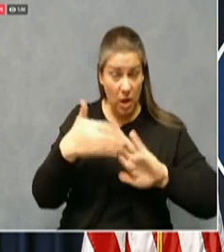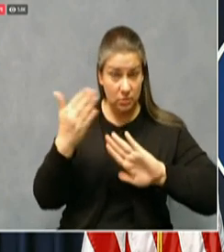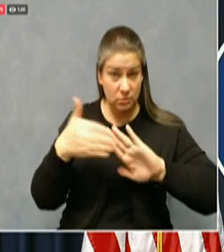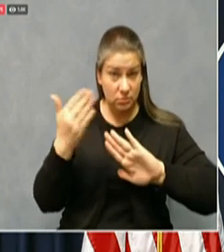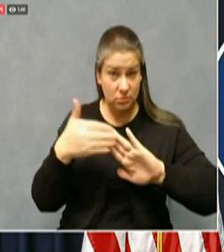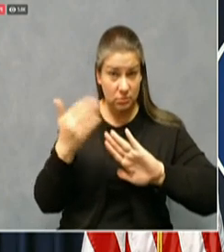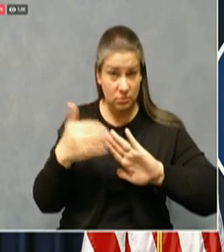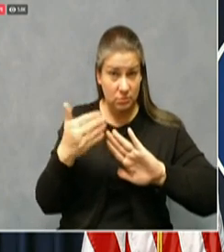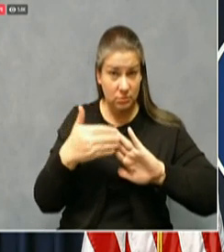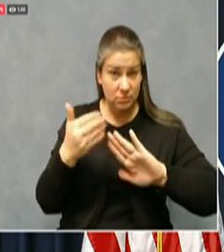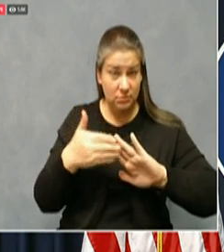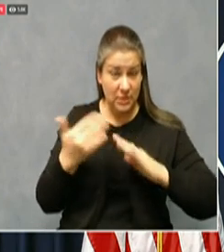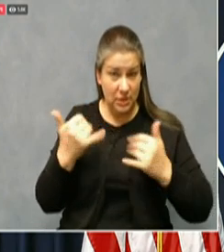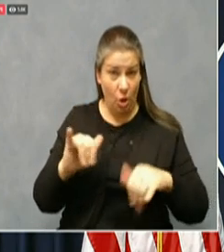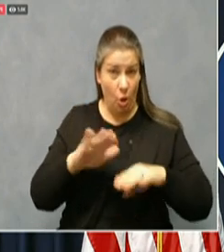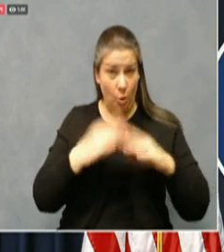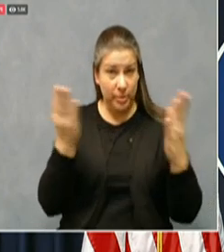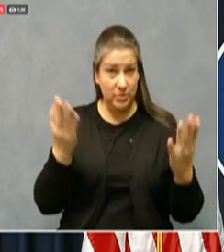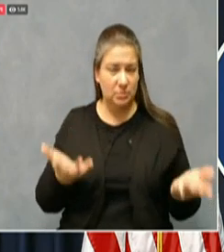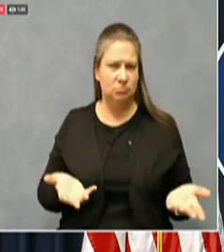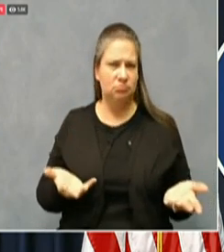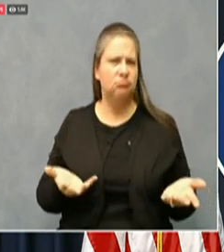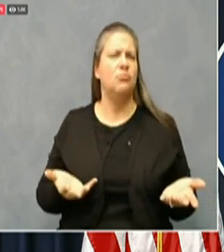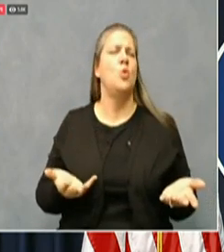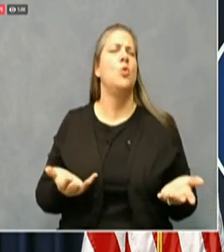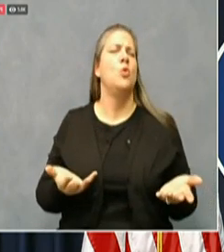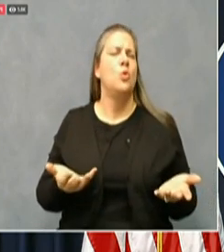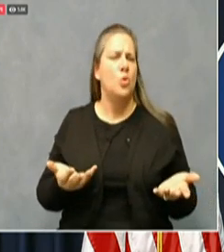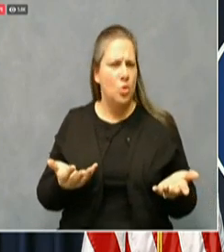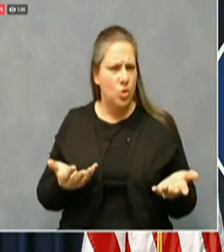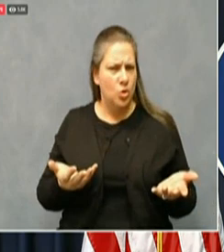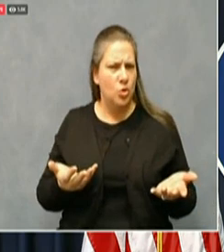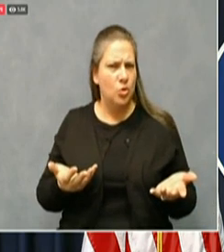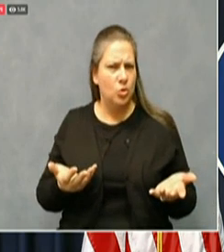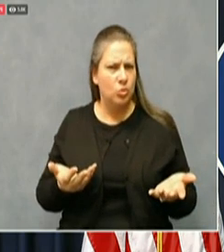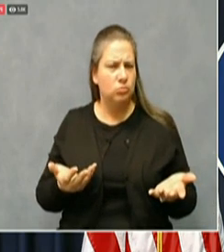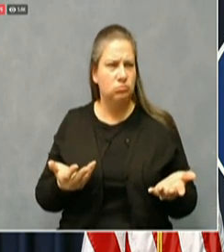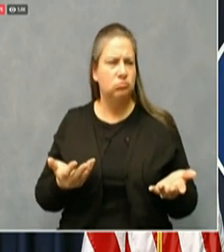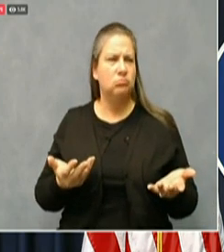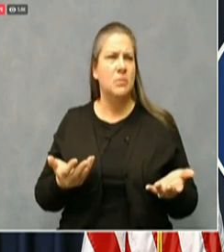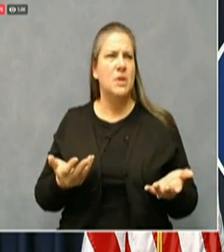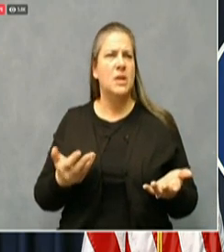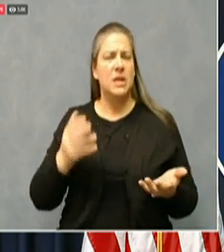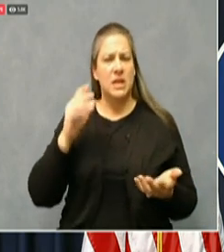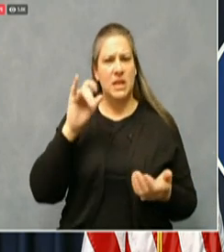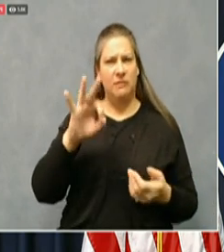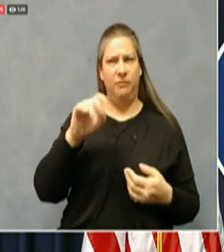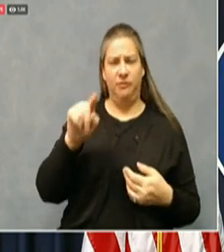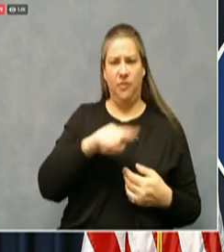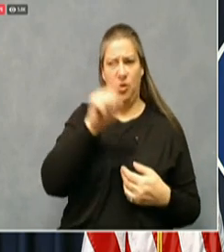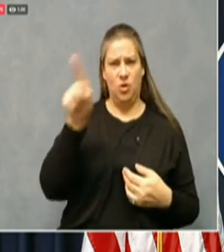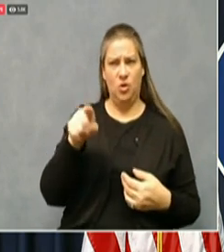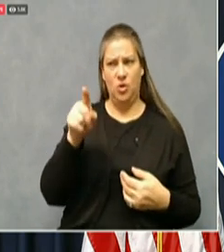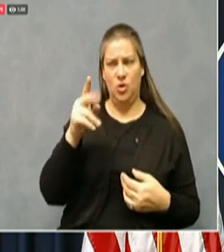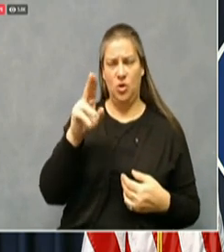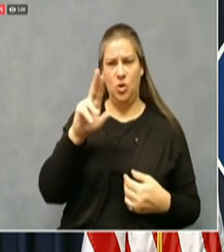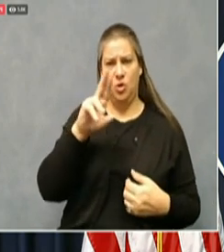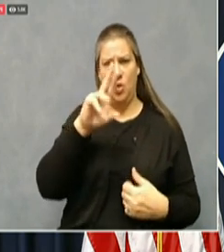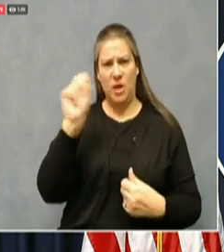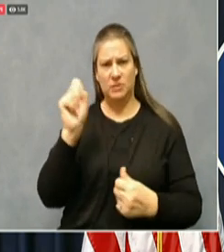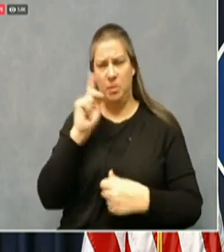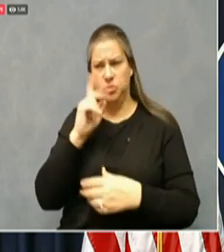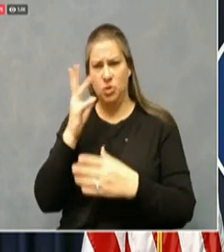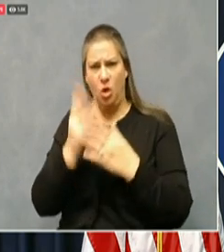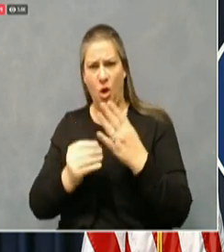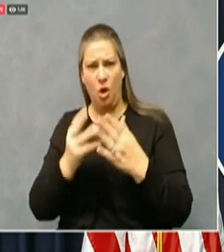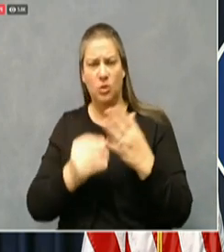real issue of rule of law. If the laws in the country only mean something if they're not harmful to